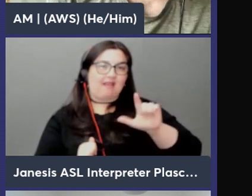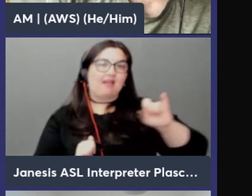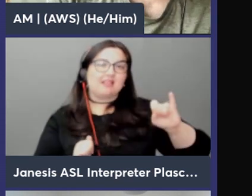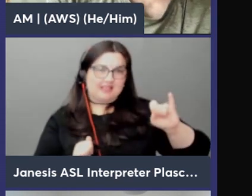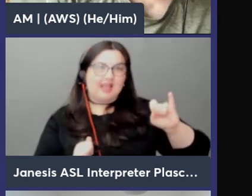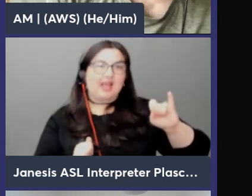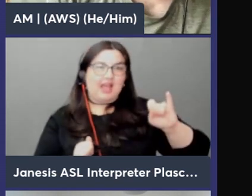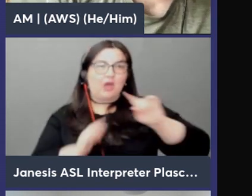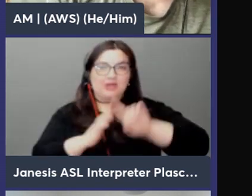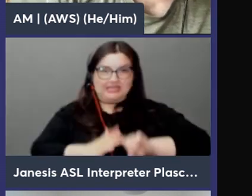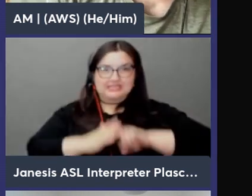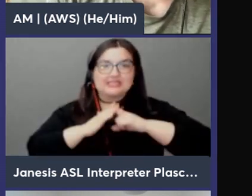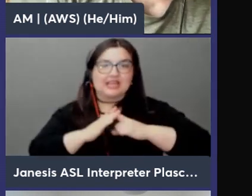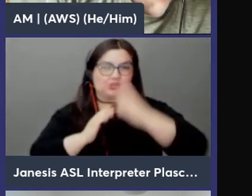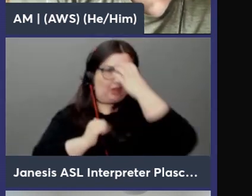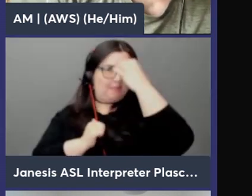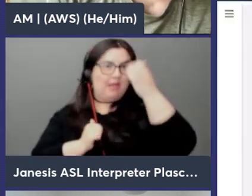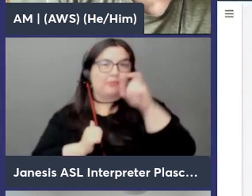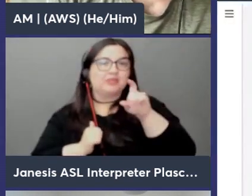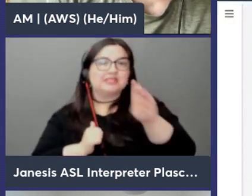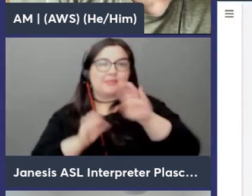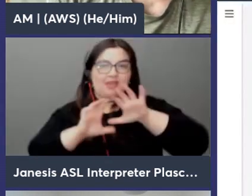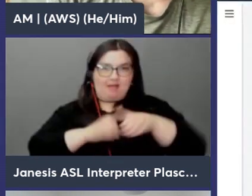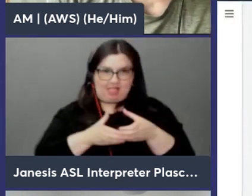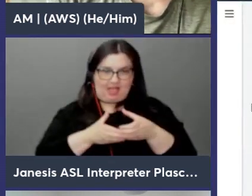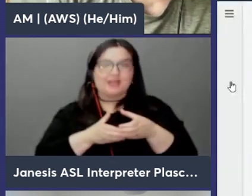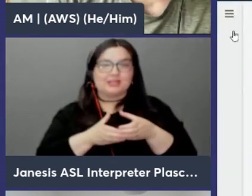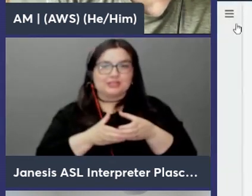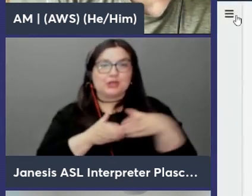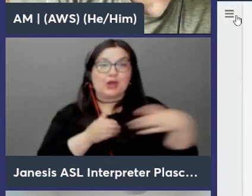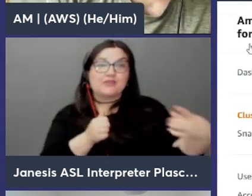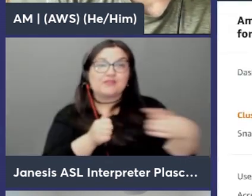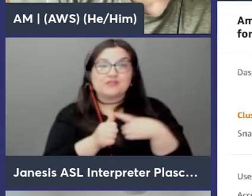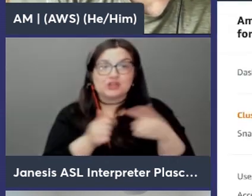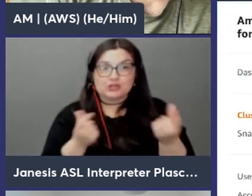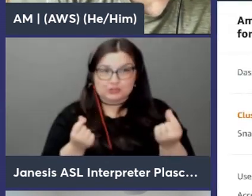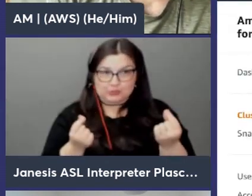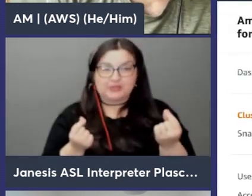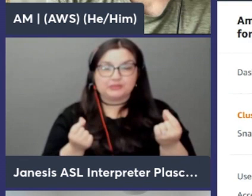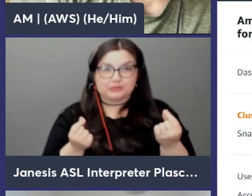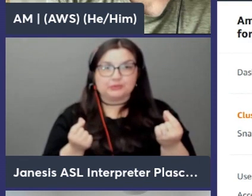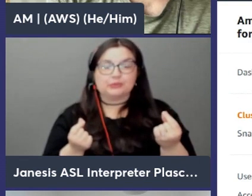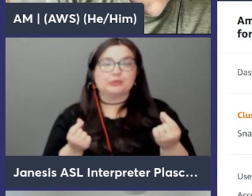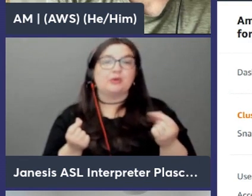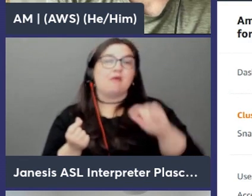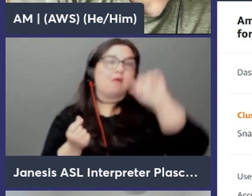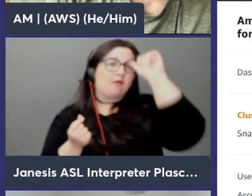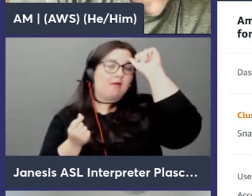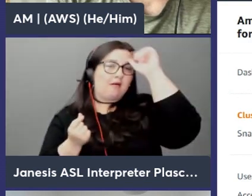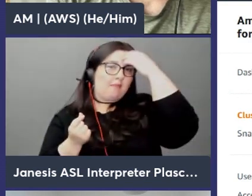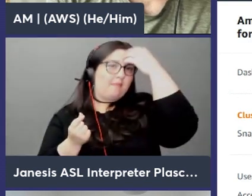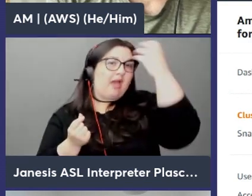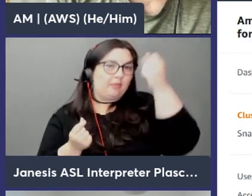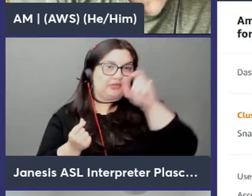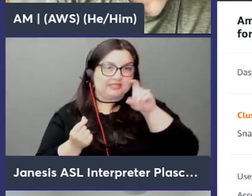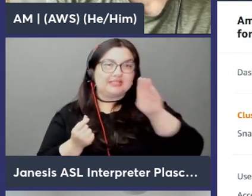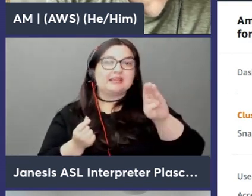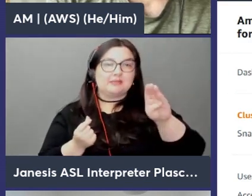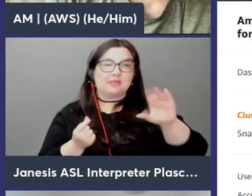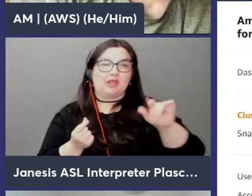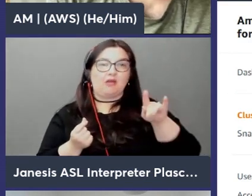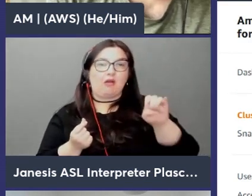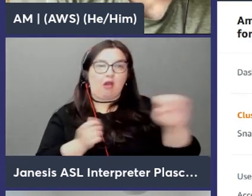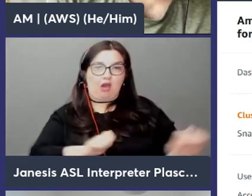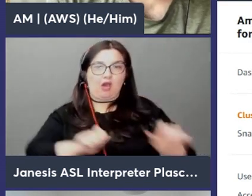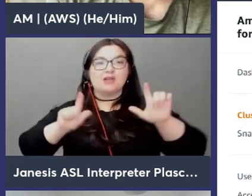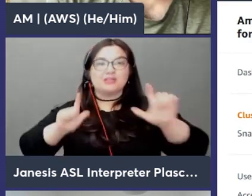instantiate a memory db cluster so let me just uh first go to the memory db console here on aws so i already created